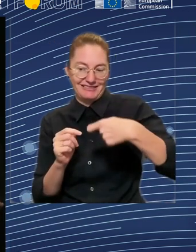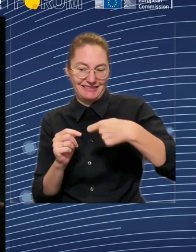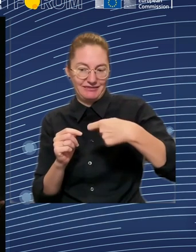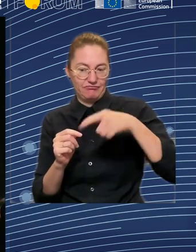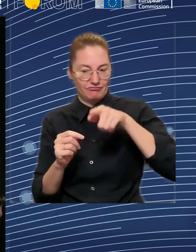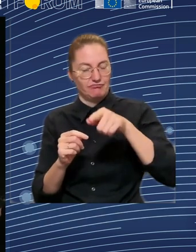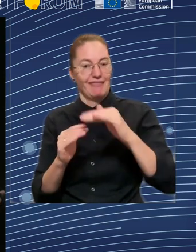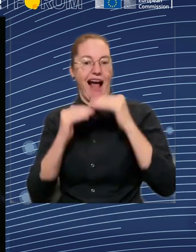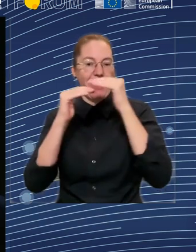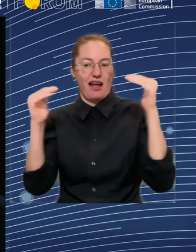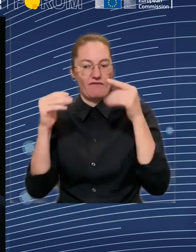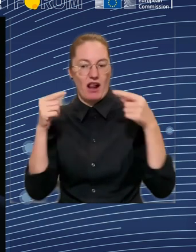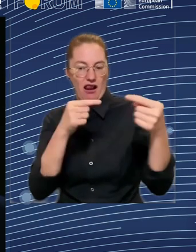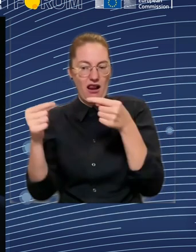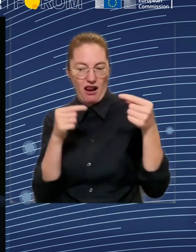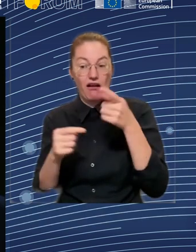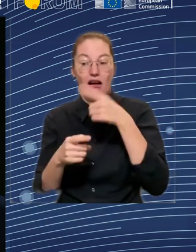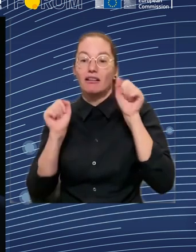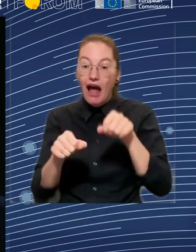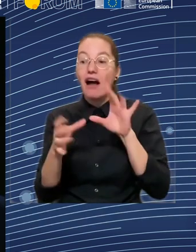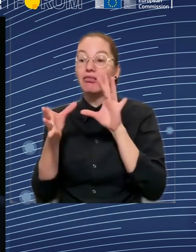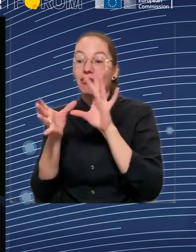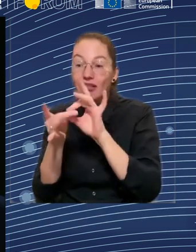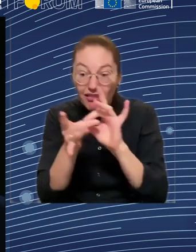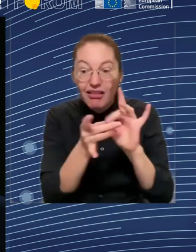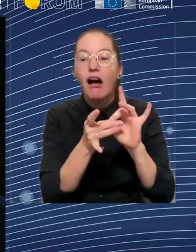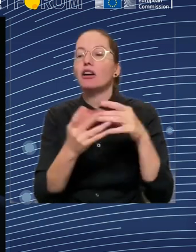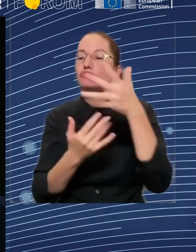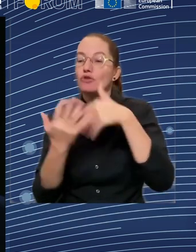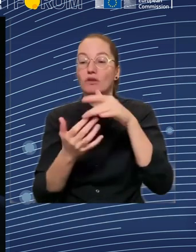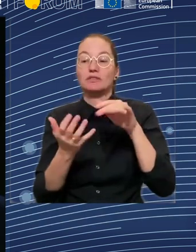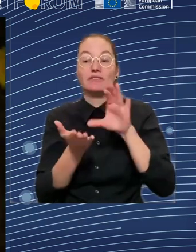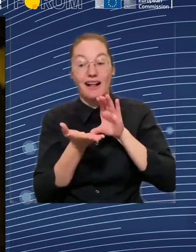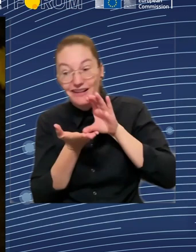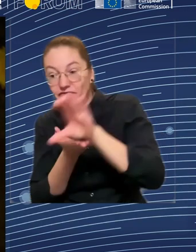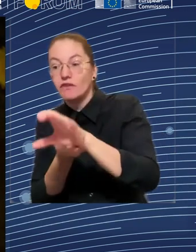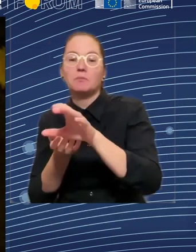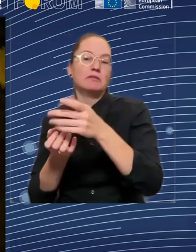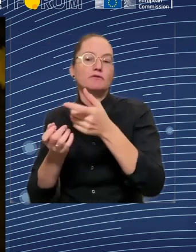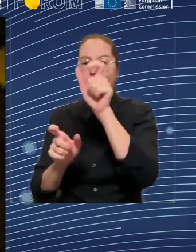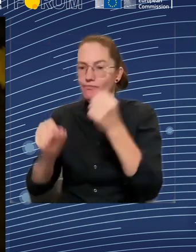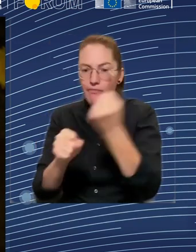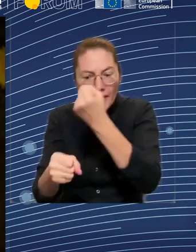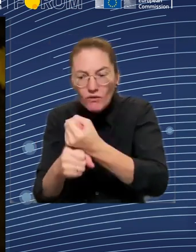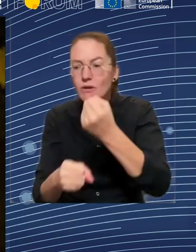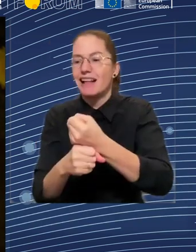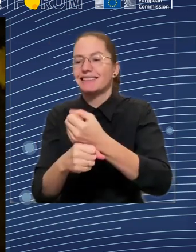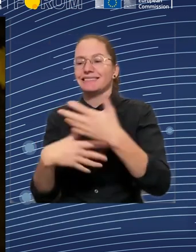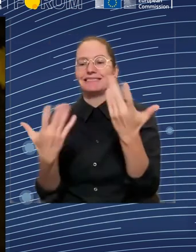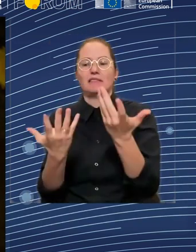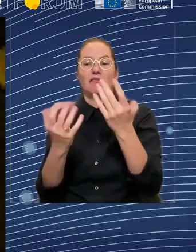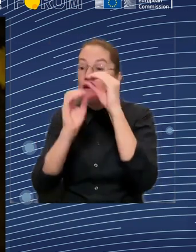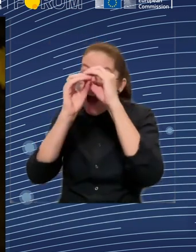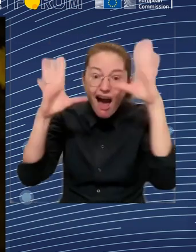Tania, one concrete, crazy or concise idea? It's not an easy task to